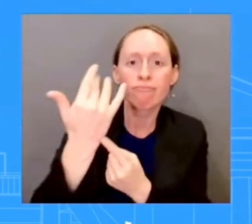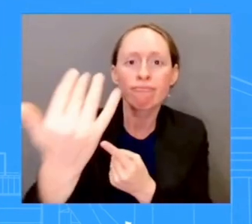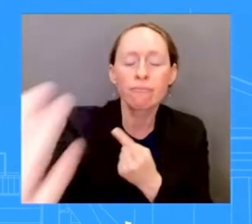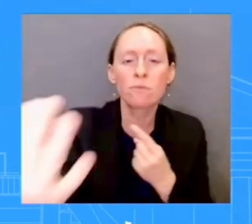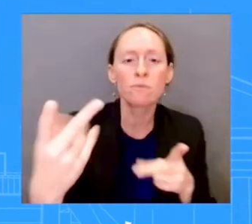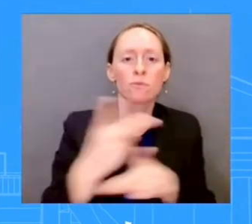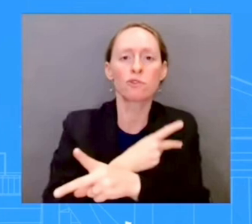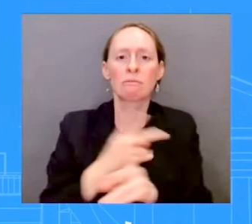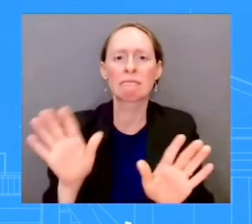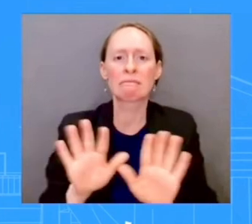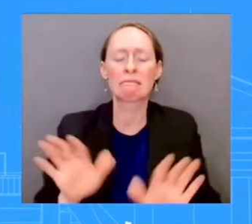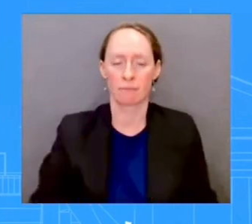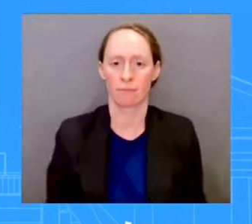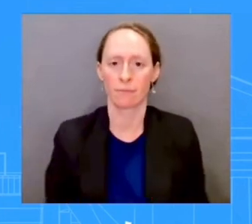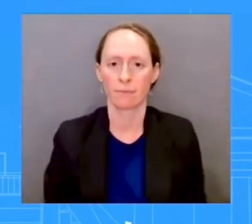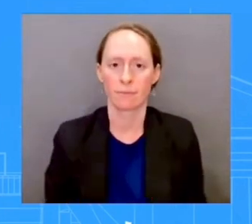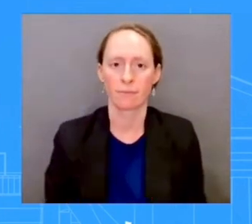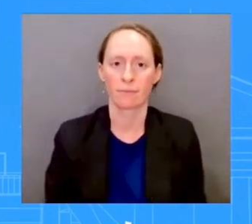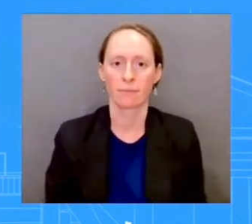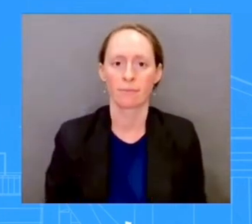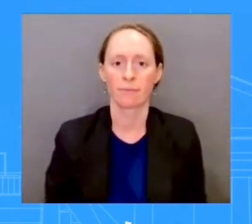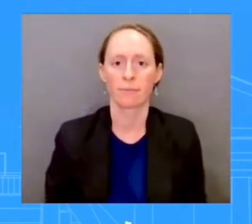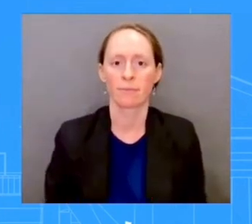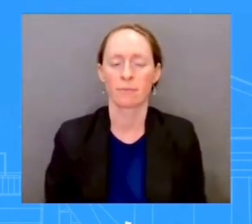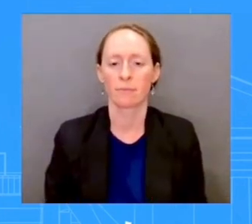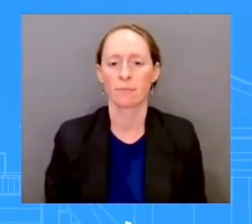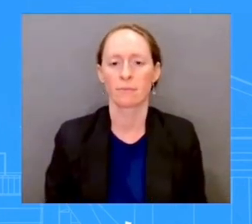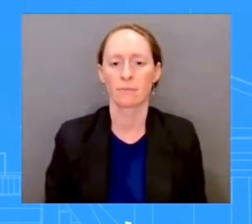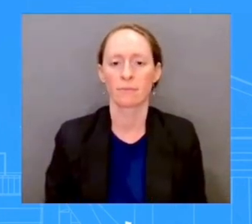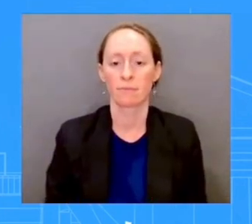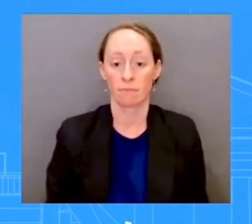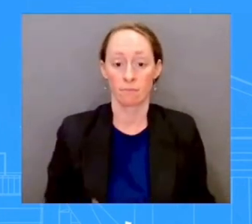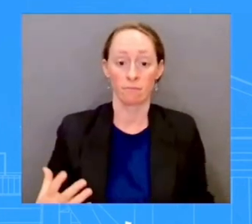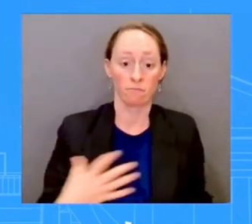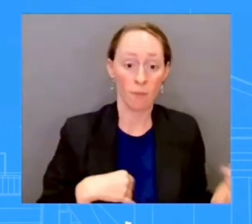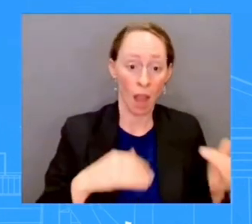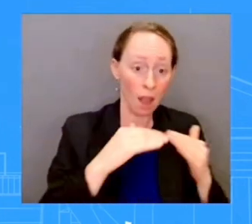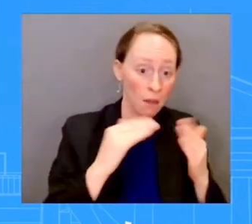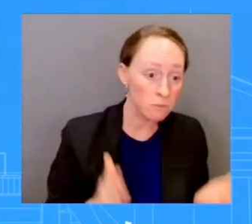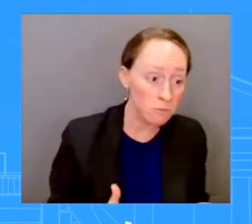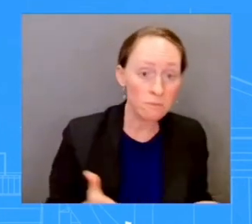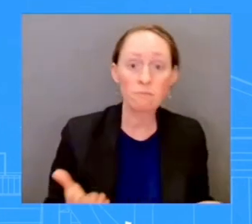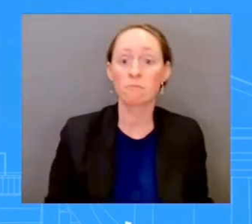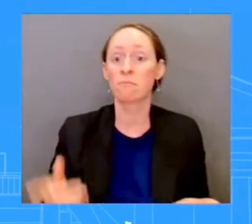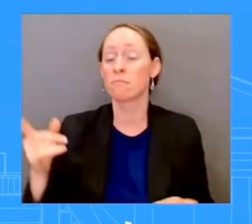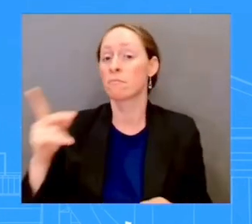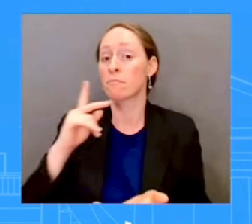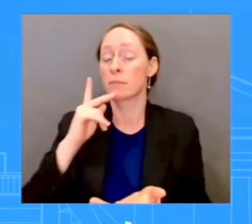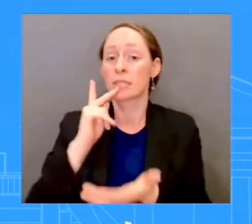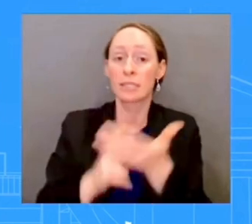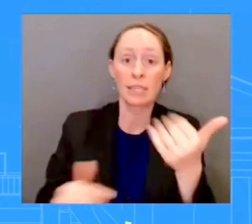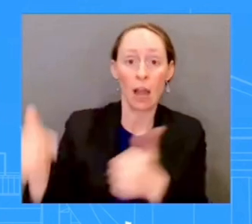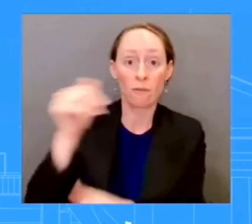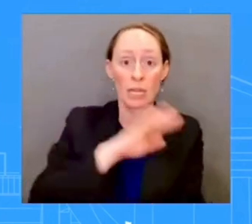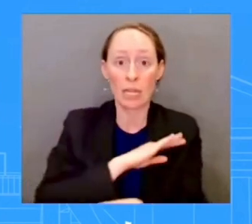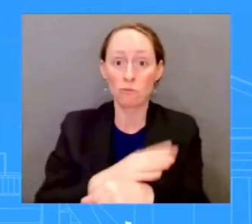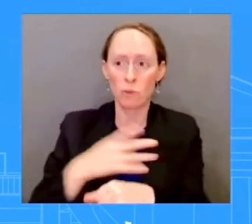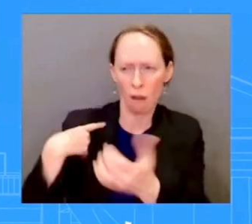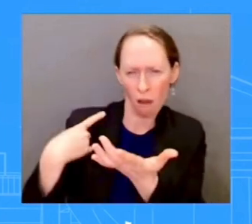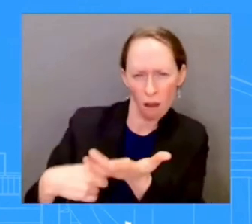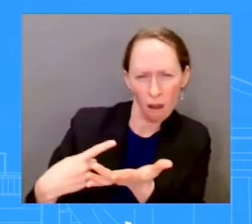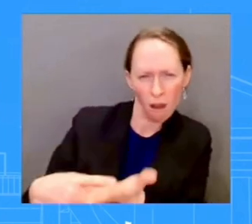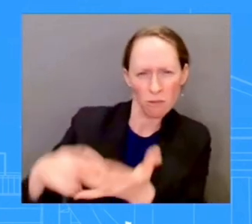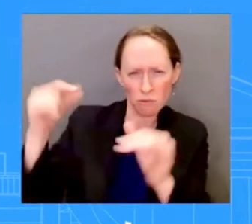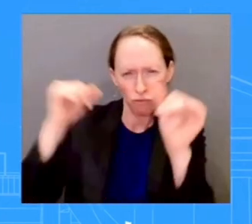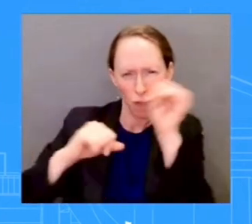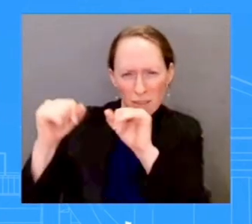the Secretary of Energy and other agencies to ensure that we have the grid of the future that we need, both to power a clean energy future and also to